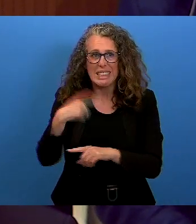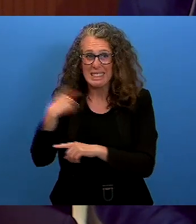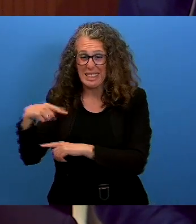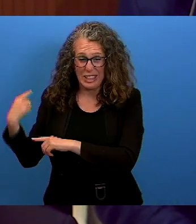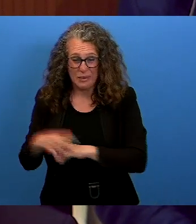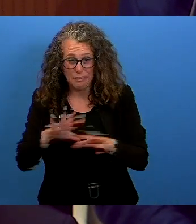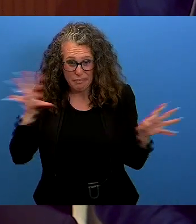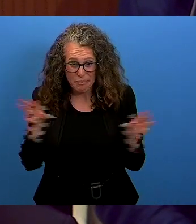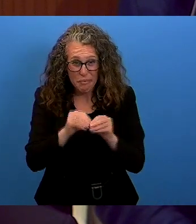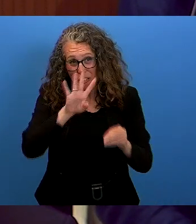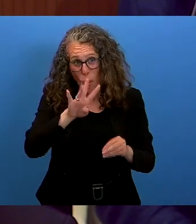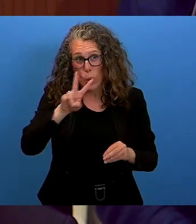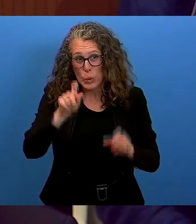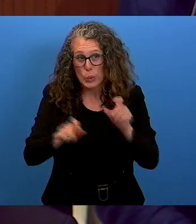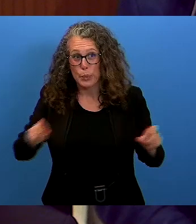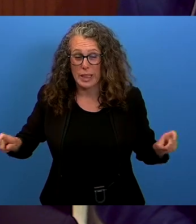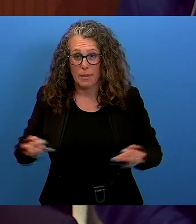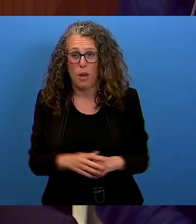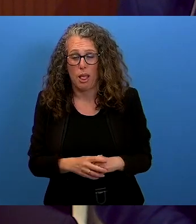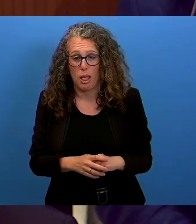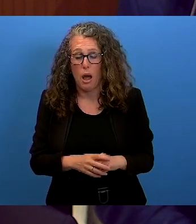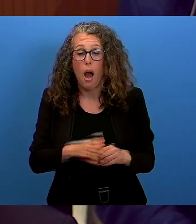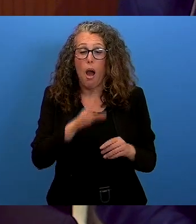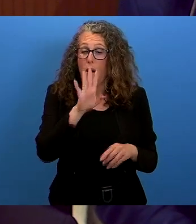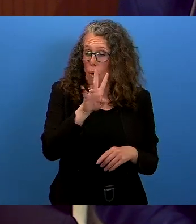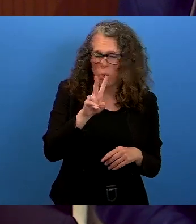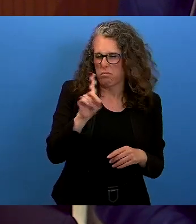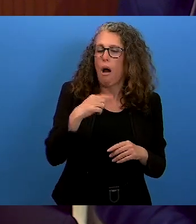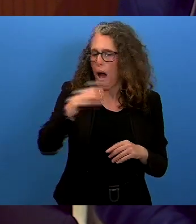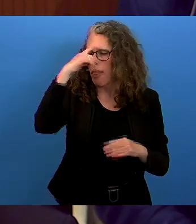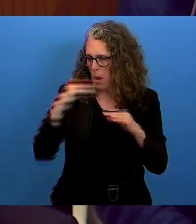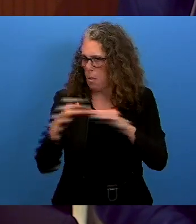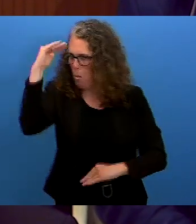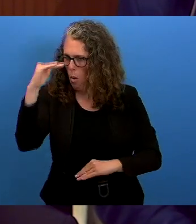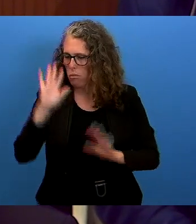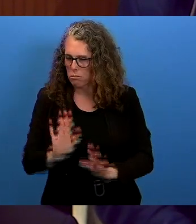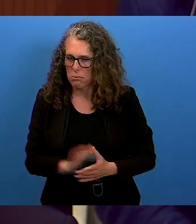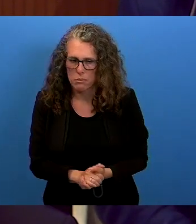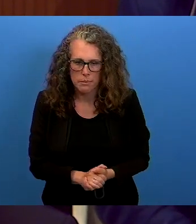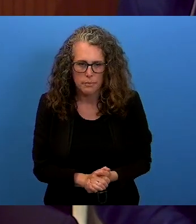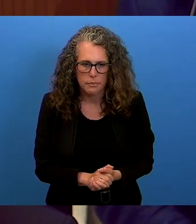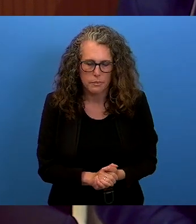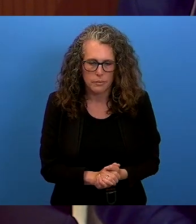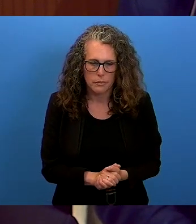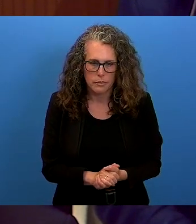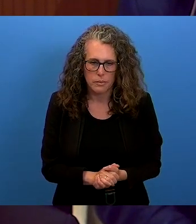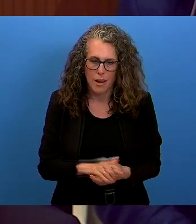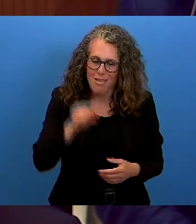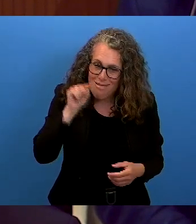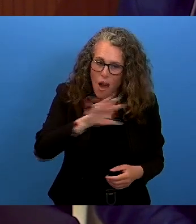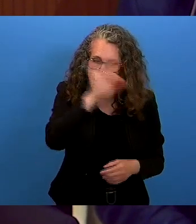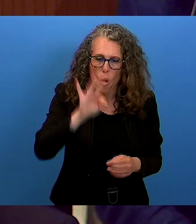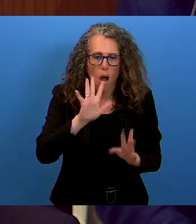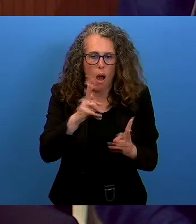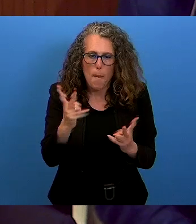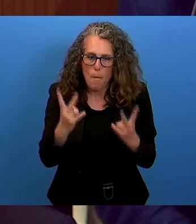certainly under-reported. And they continue to face intimidation and reprisals for engaging with the United Nations. This